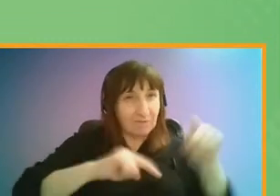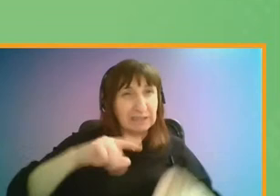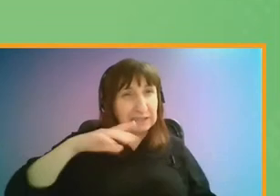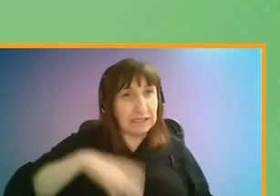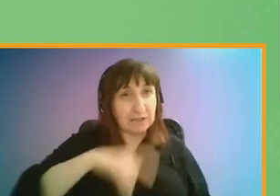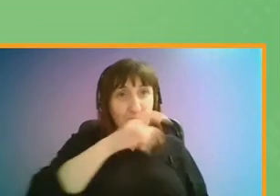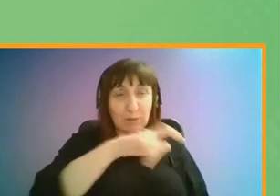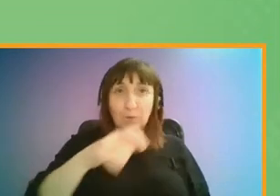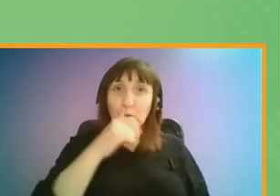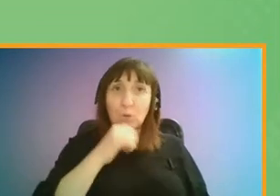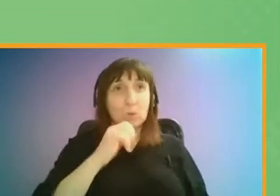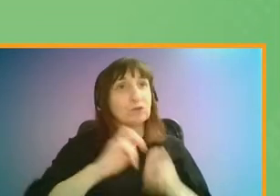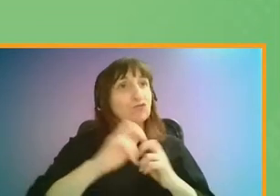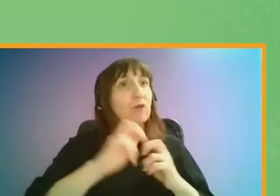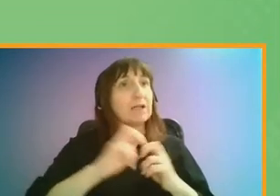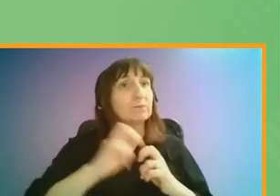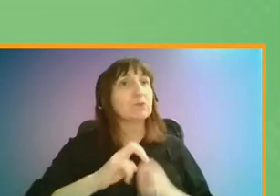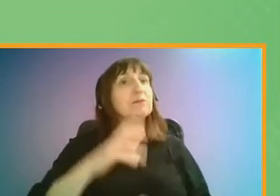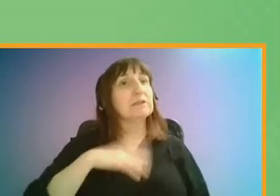needed.